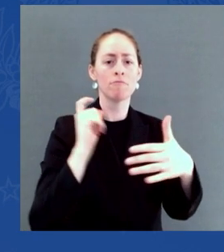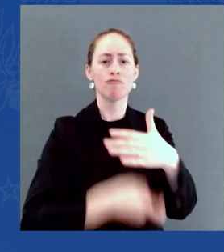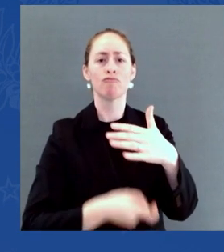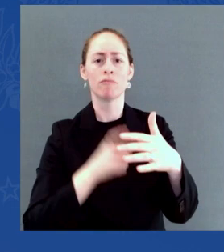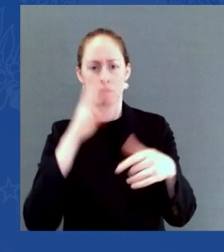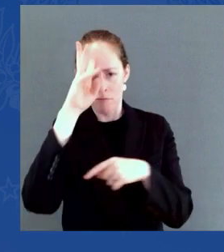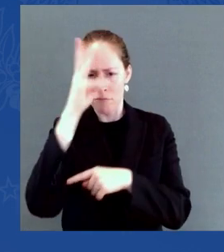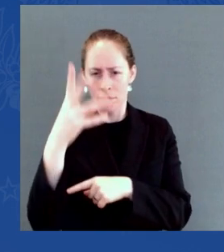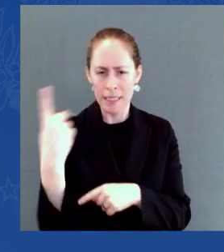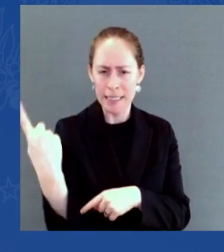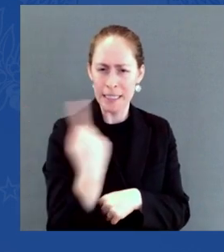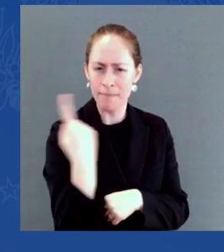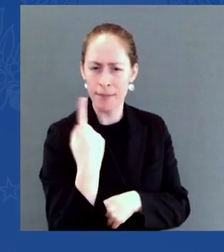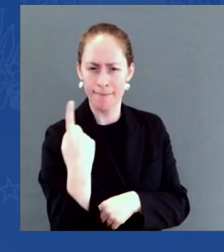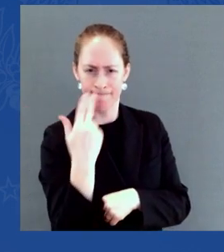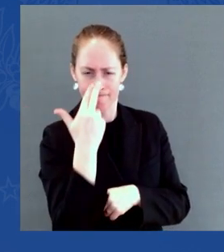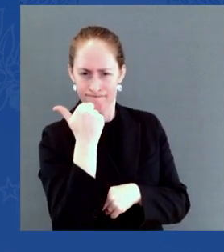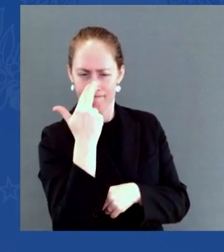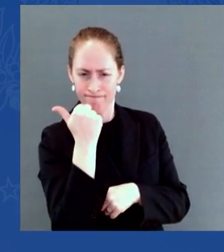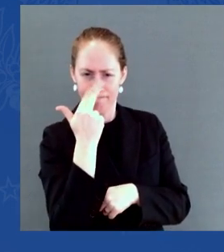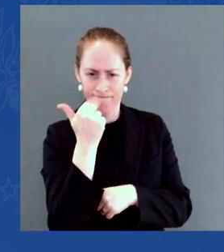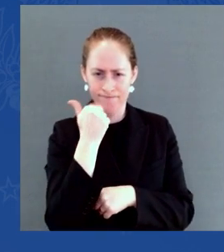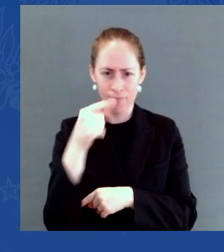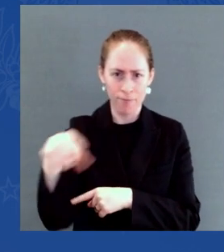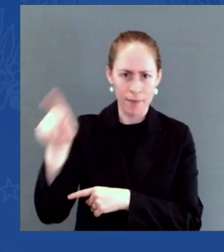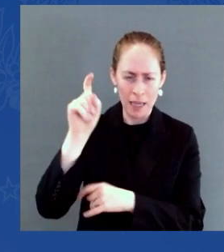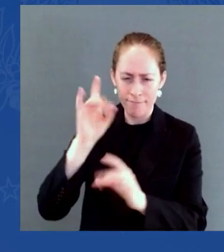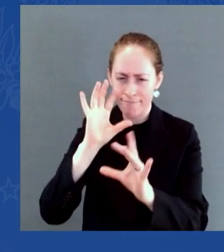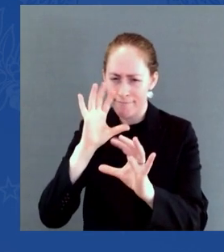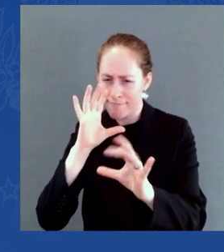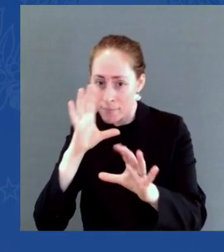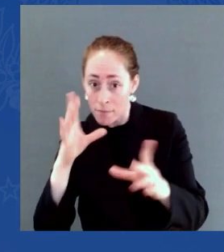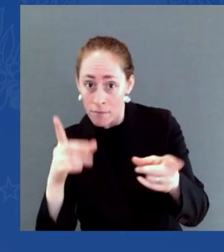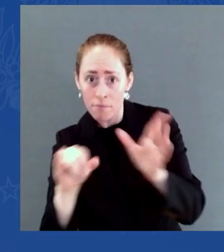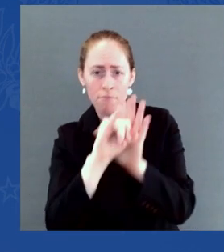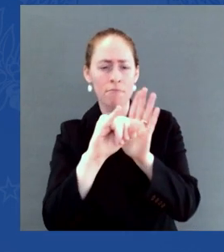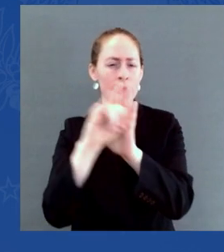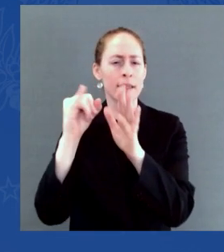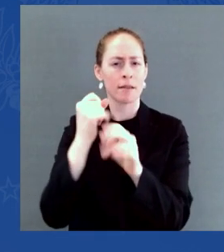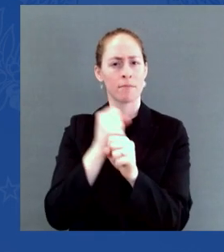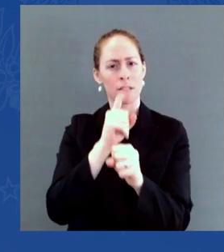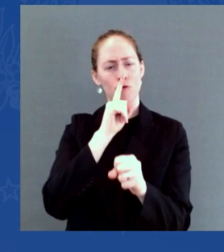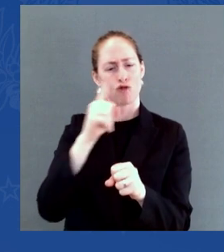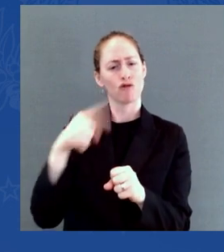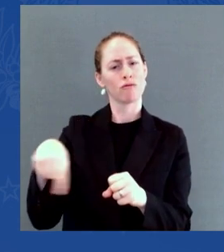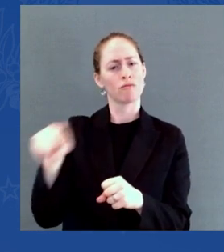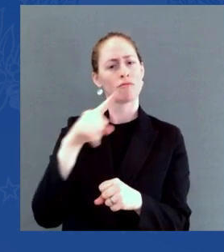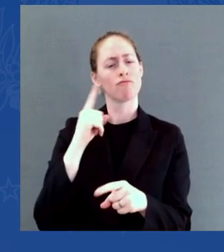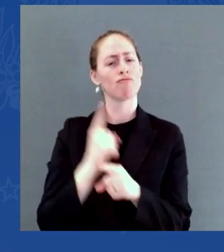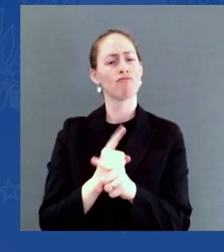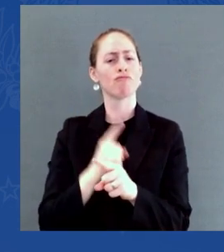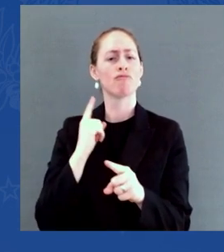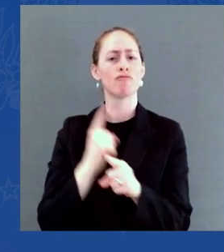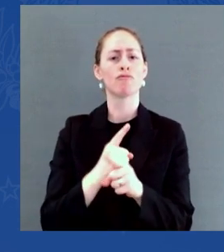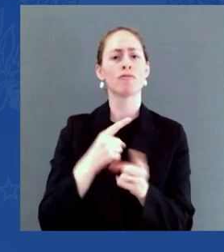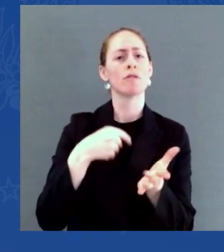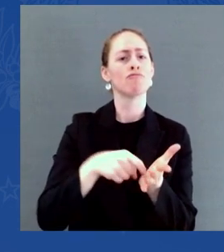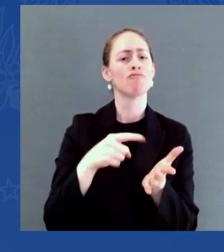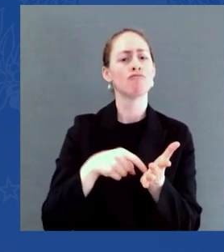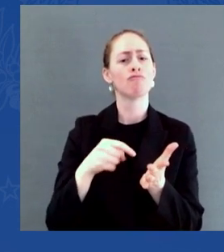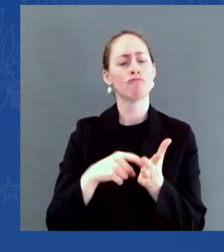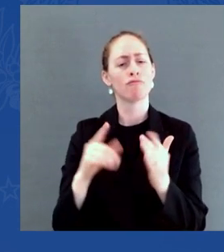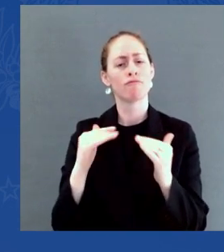people are paying a fair price for gas. So, let's take a step back and take stock of where our economy is.